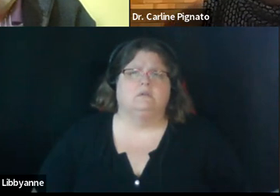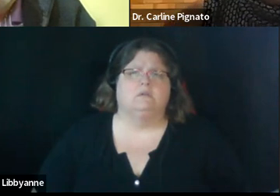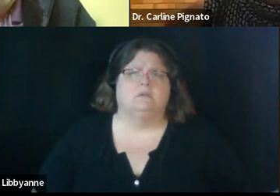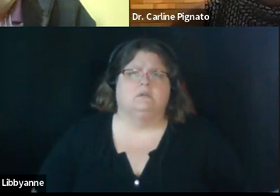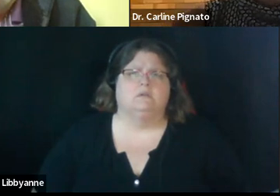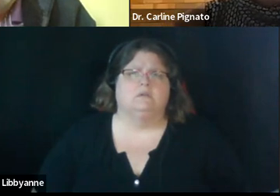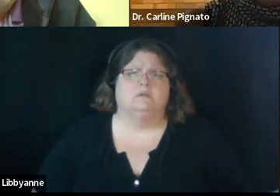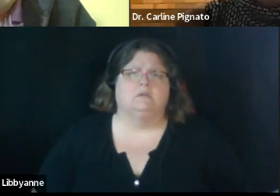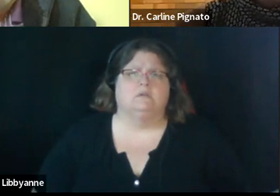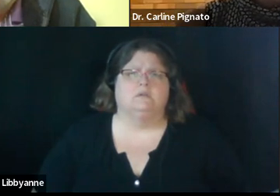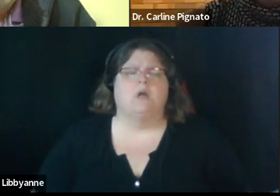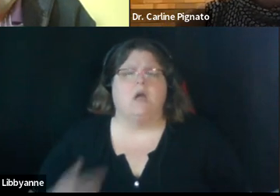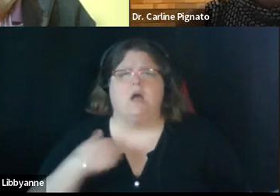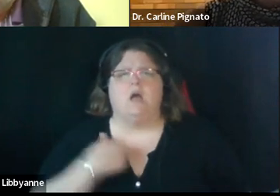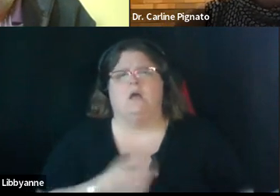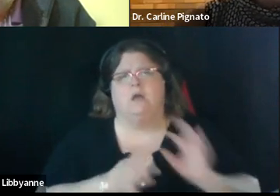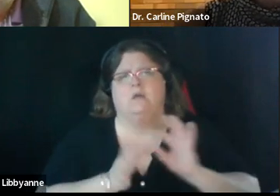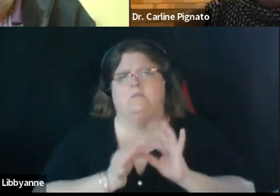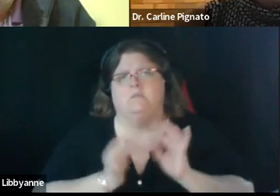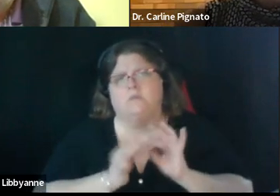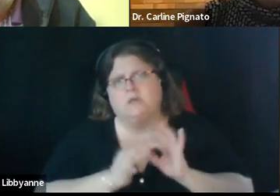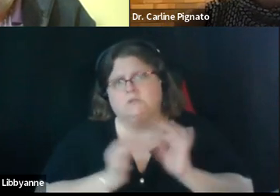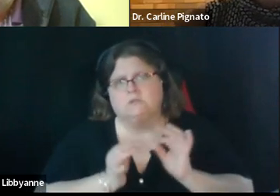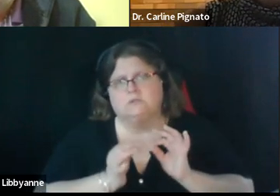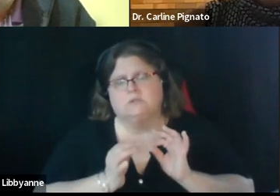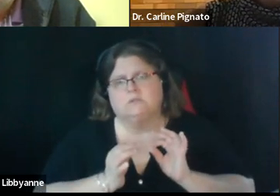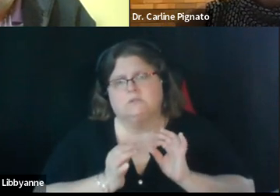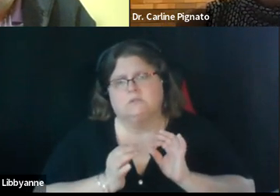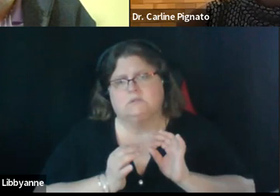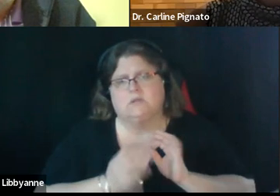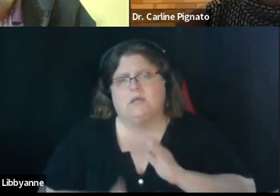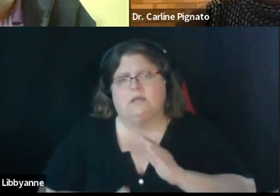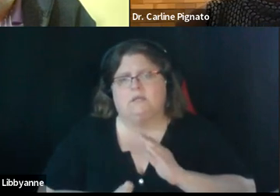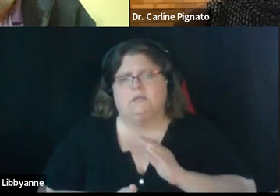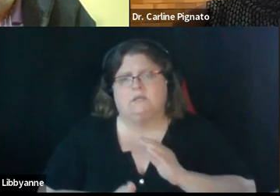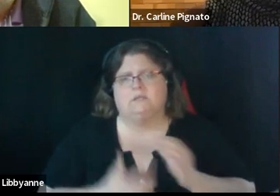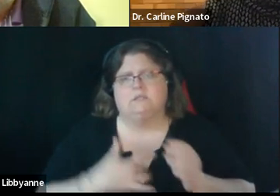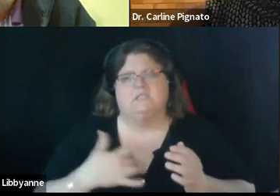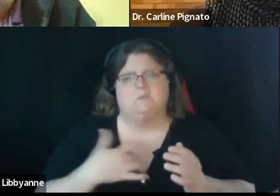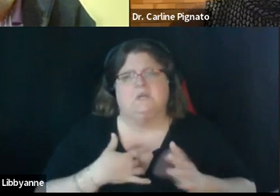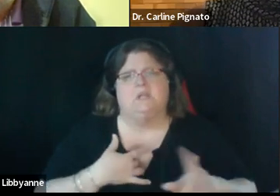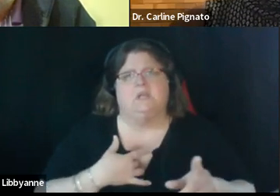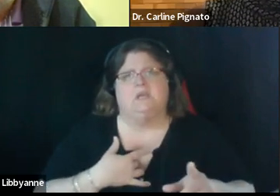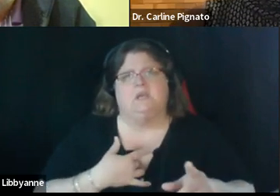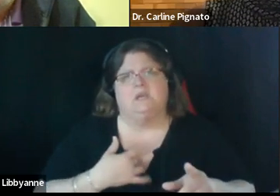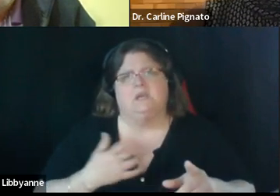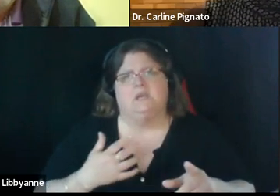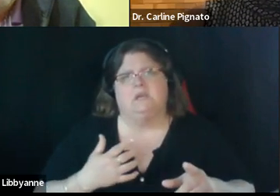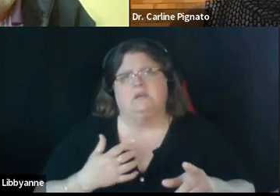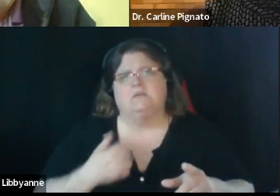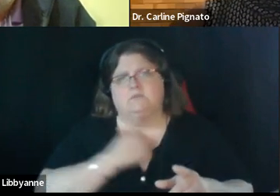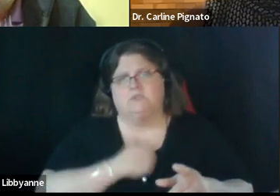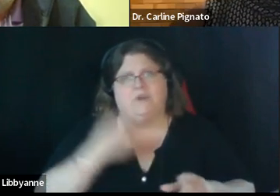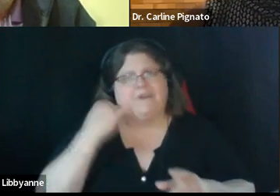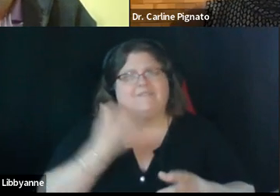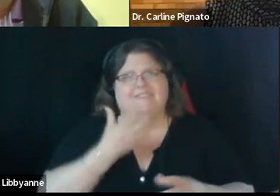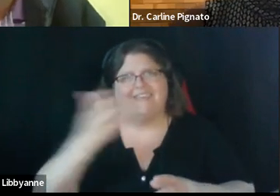mentioning that typically the search firm um will engage and apologies if you hear some yelling there's